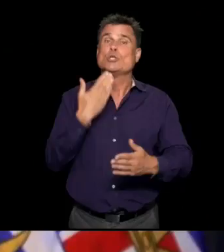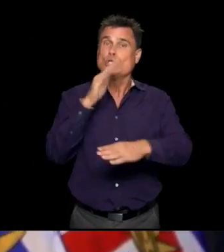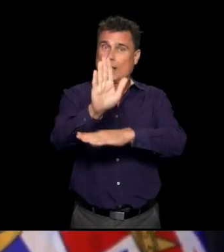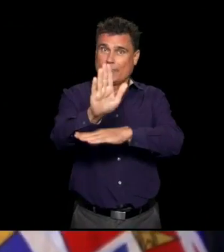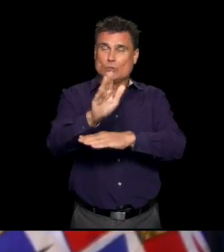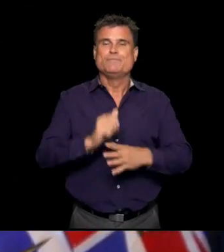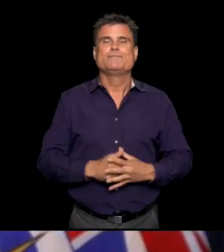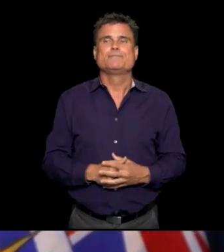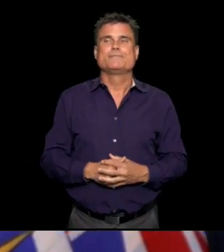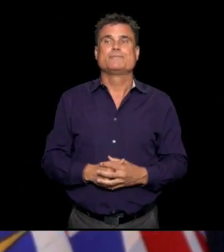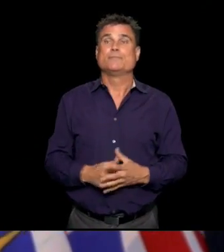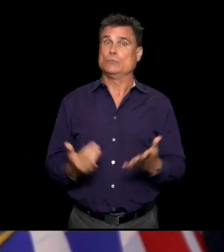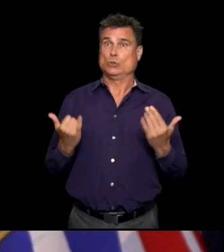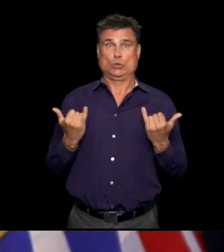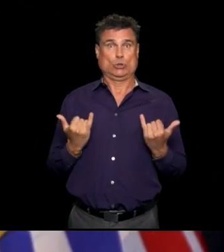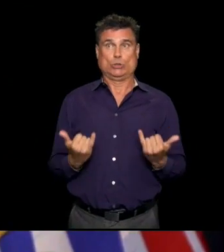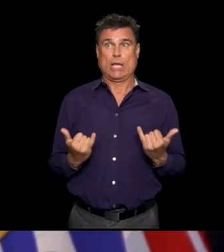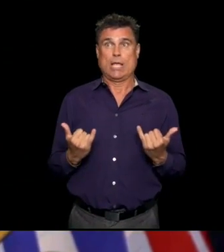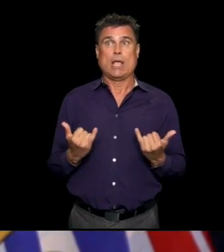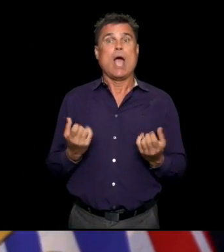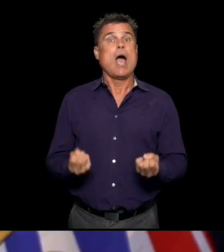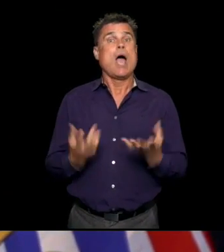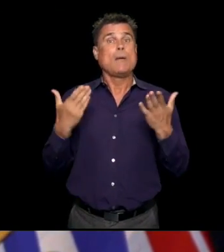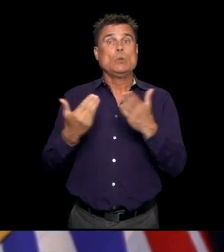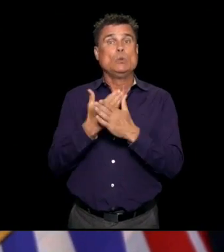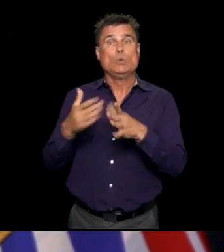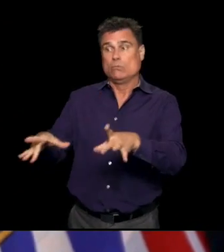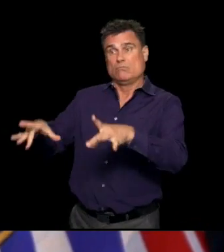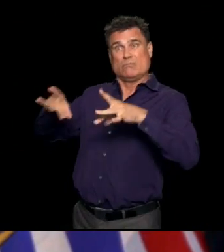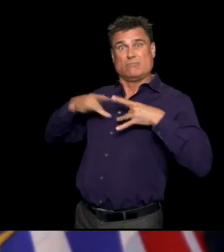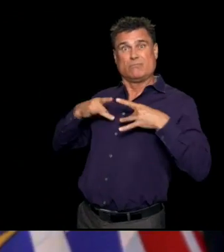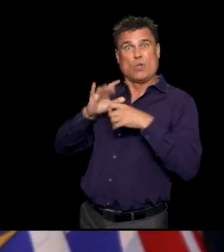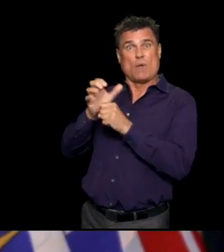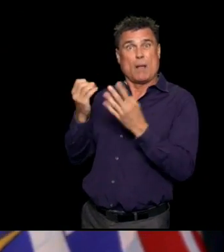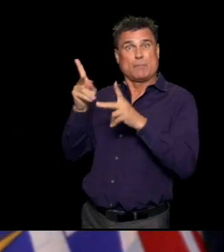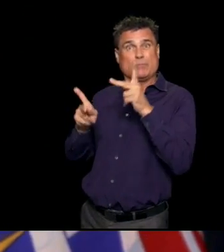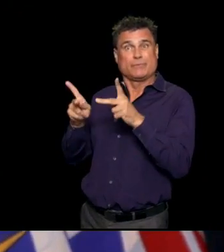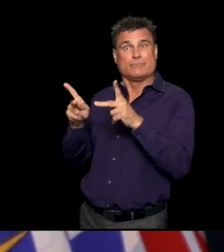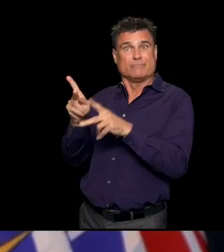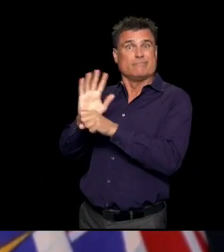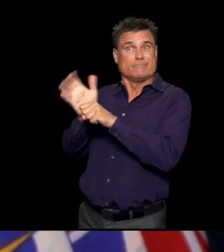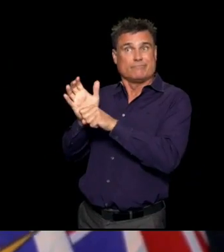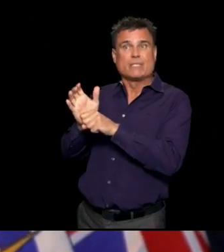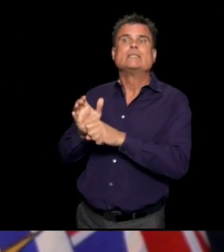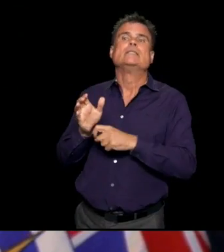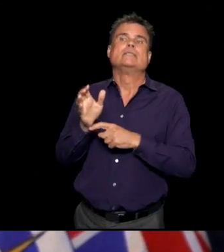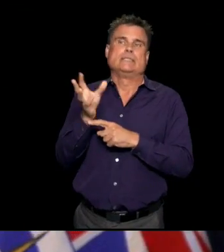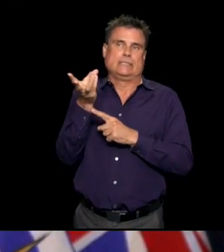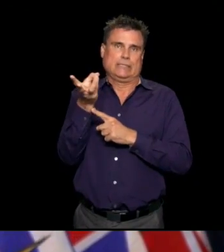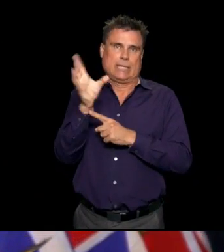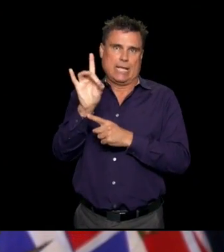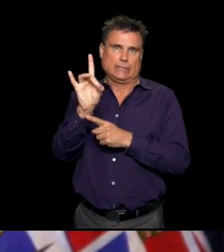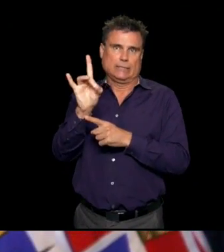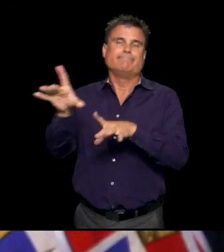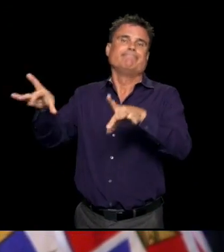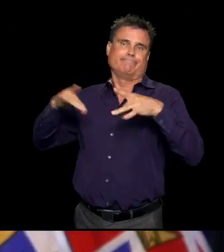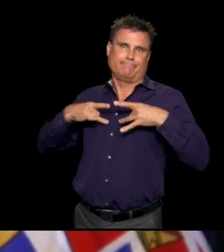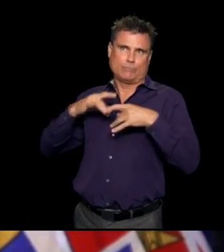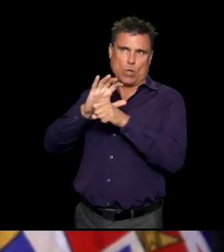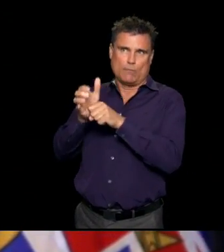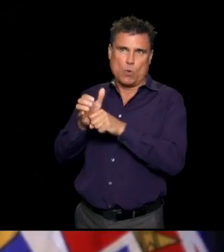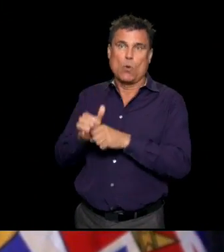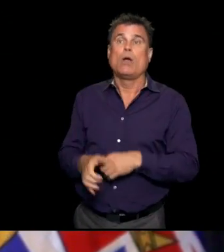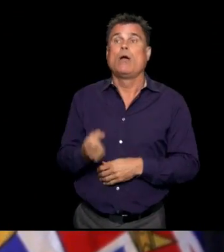Thank you and good afternoon. Today, we have 68 new cases who have been diagnosed with COVID